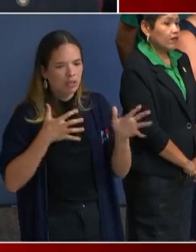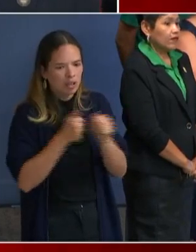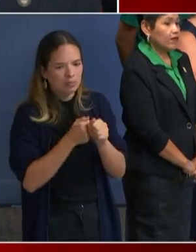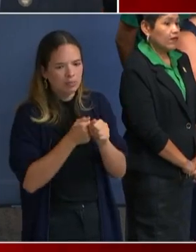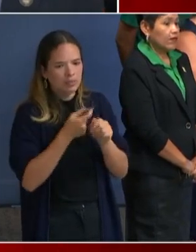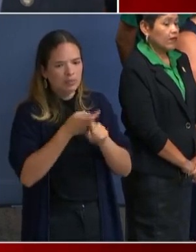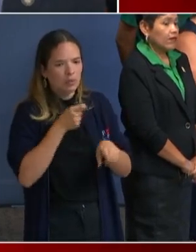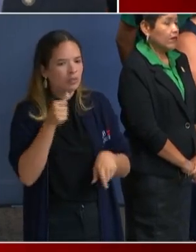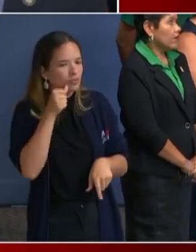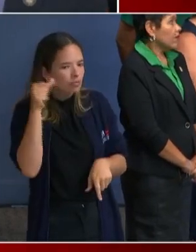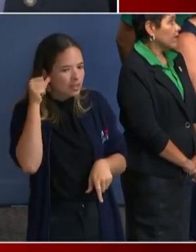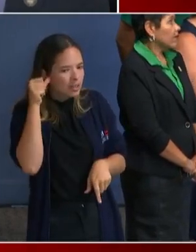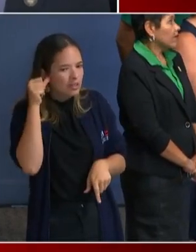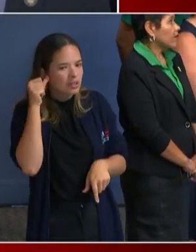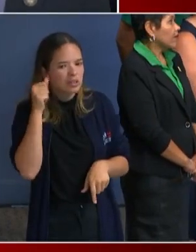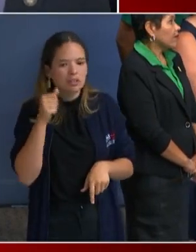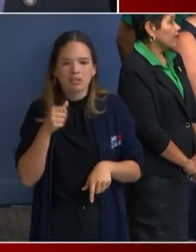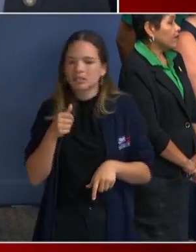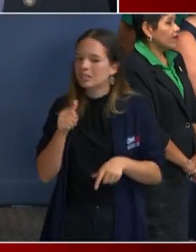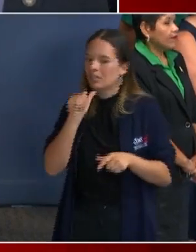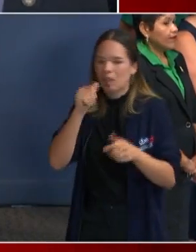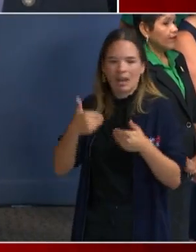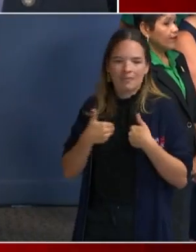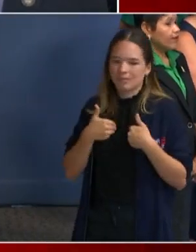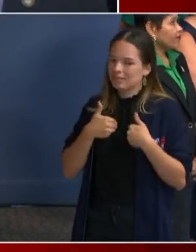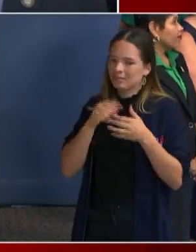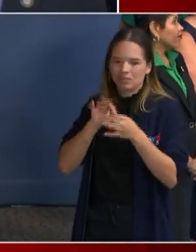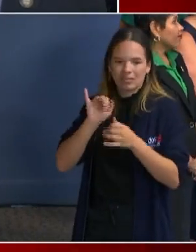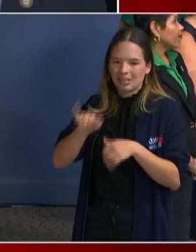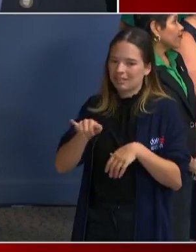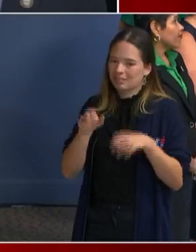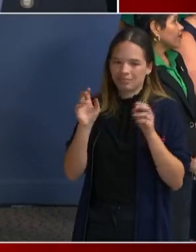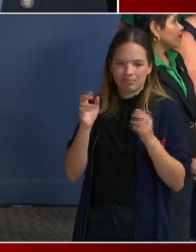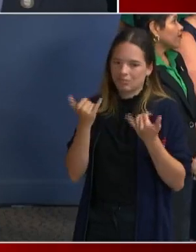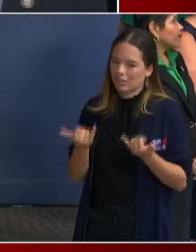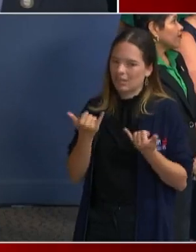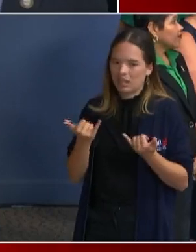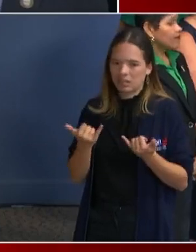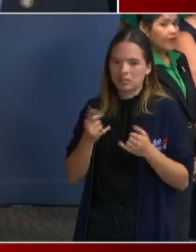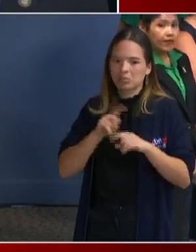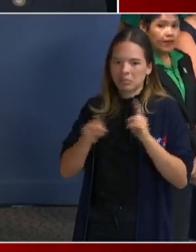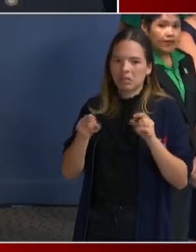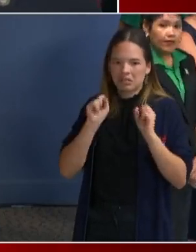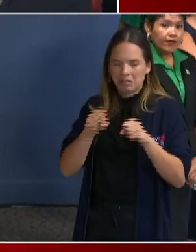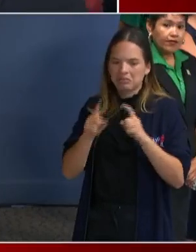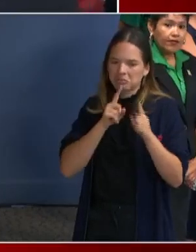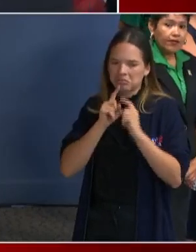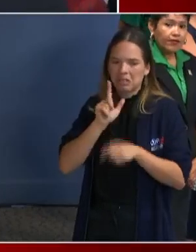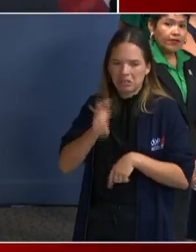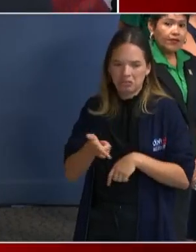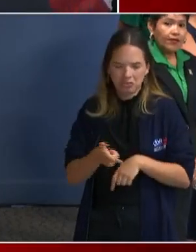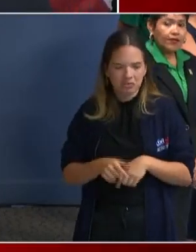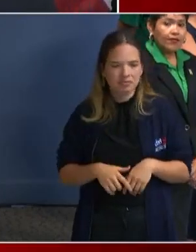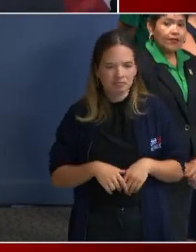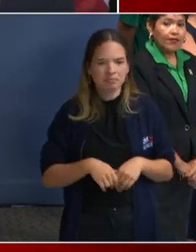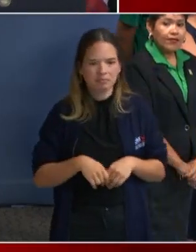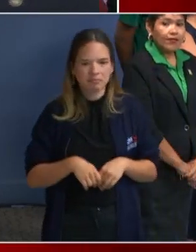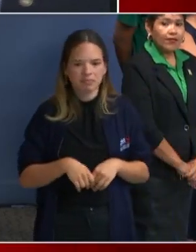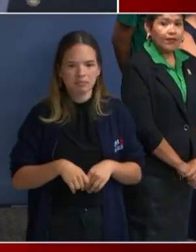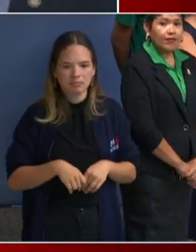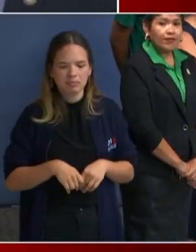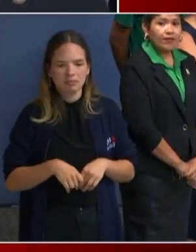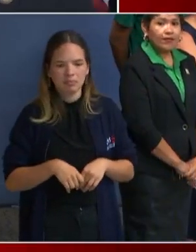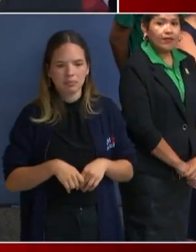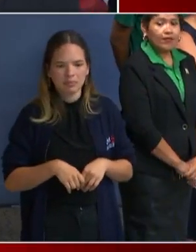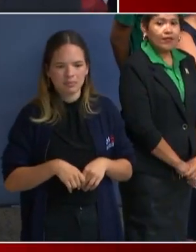naked and then climbing. I don't have anything on that right now. Can we... Yeah, you can talk to him after. Last question. Not a question, but